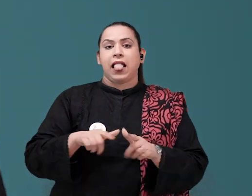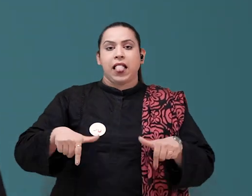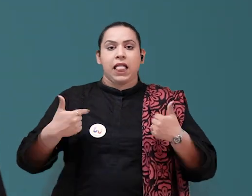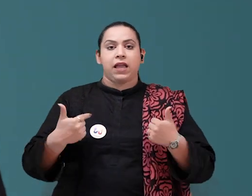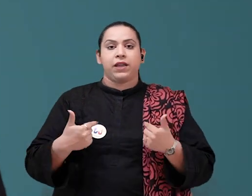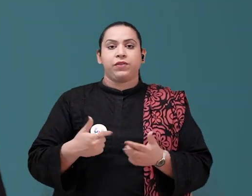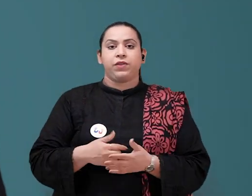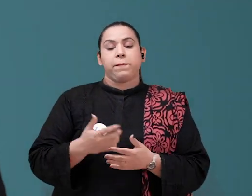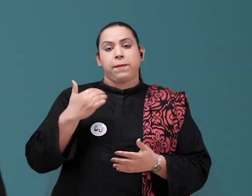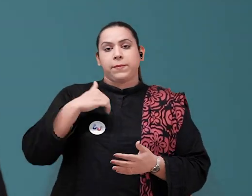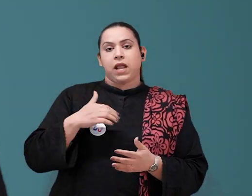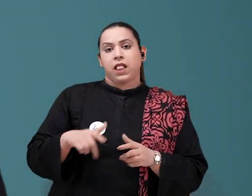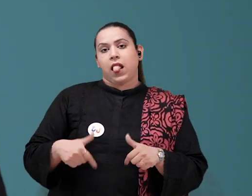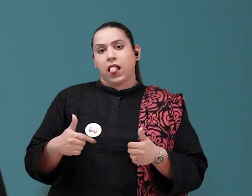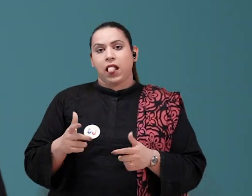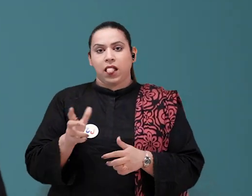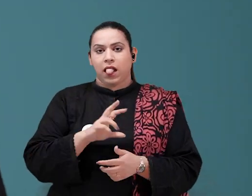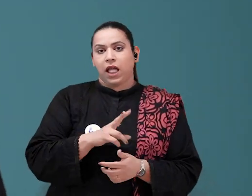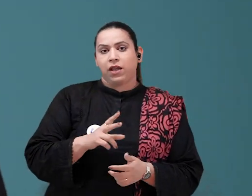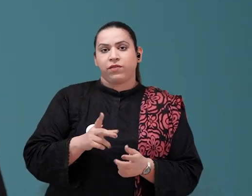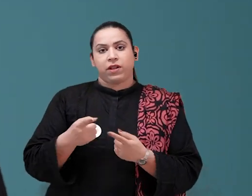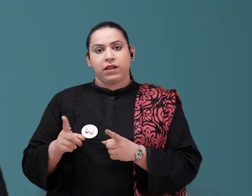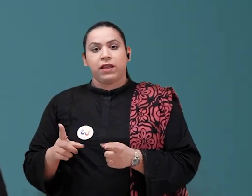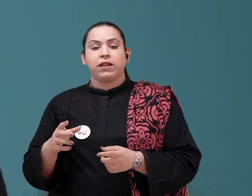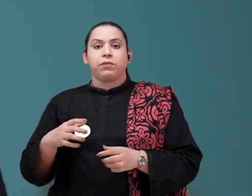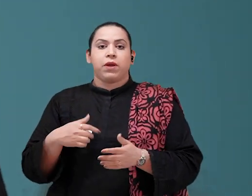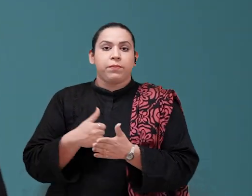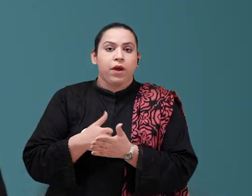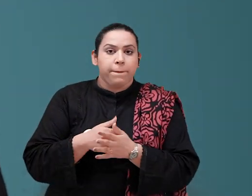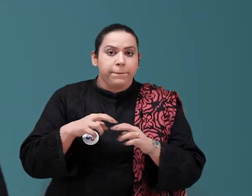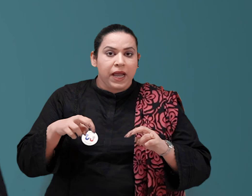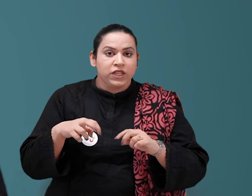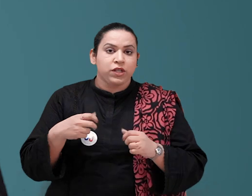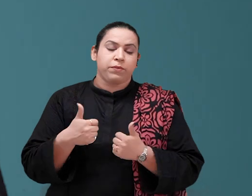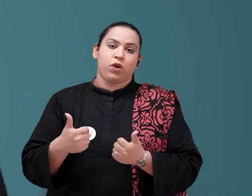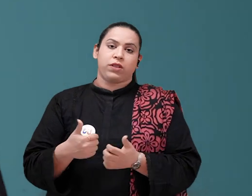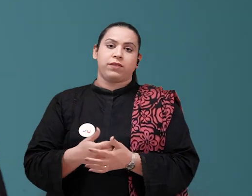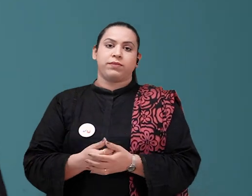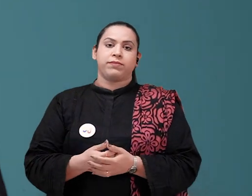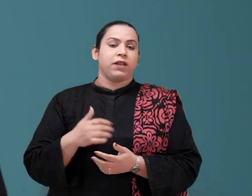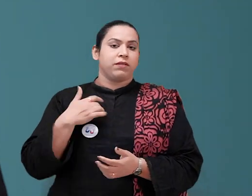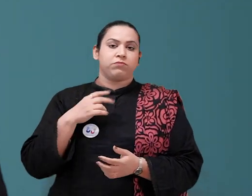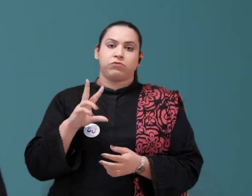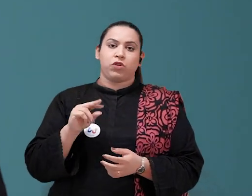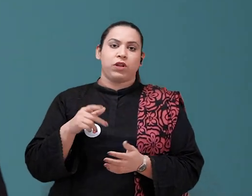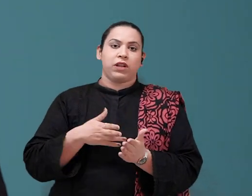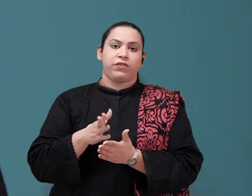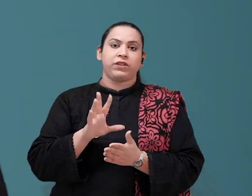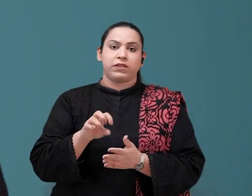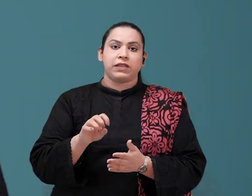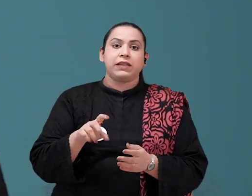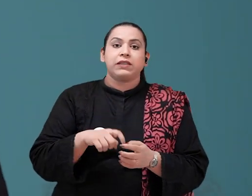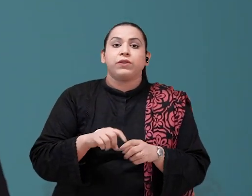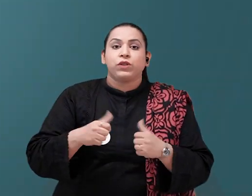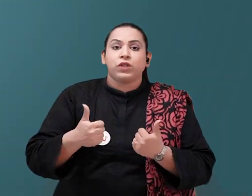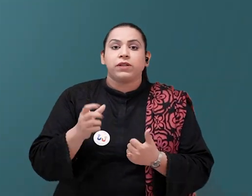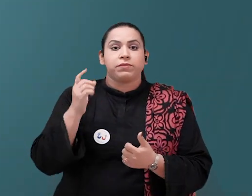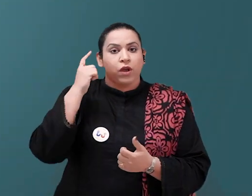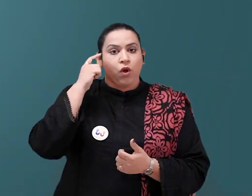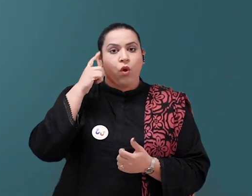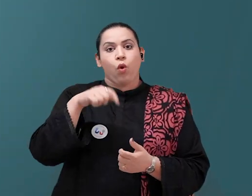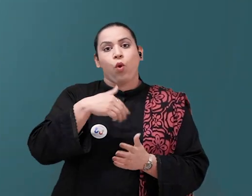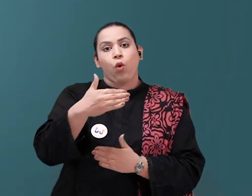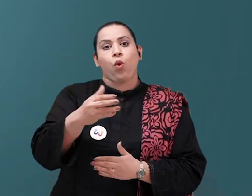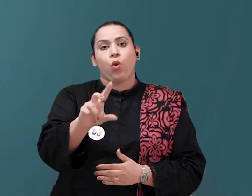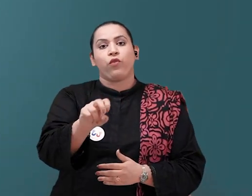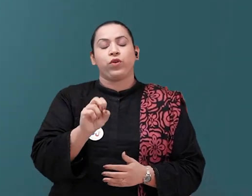personal life. This is something, I am very passionate about. And, I am not planning to leave the game, until I achieve my goals. So, in